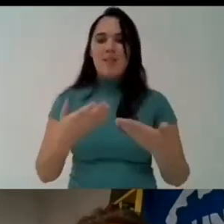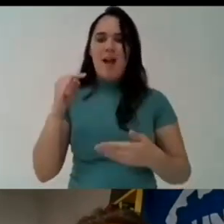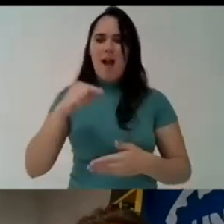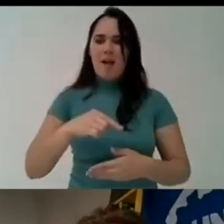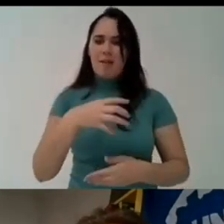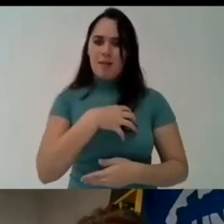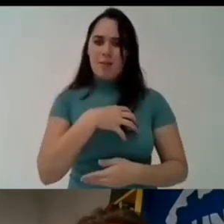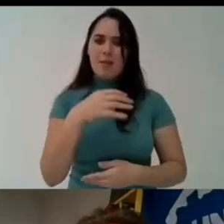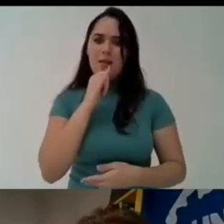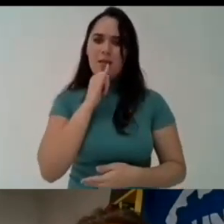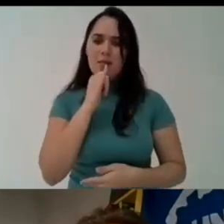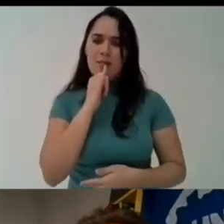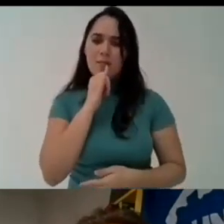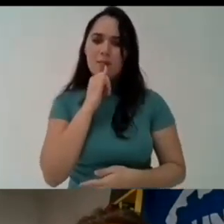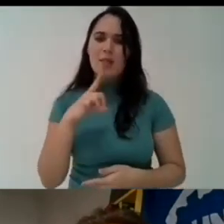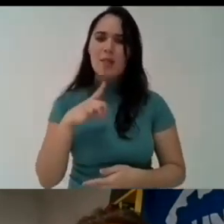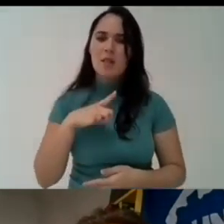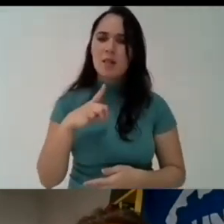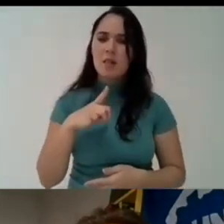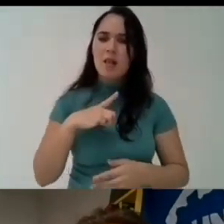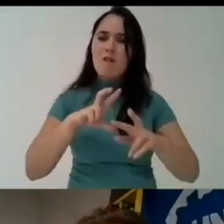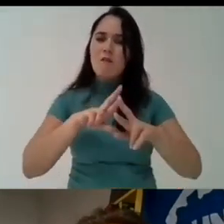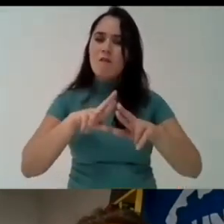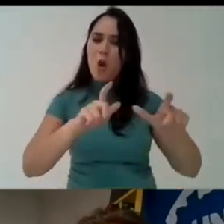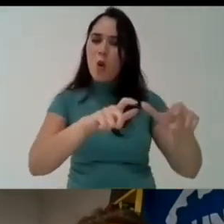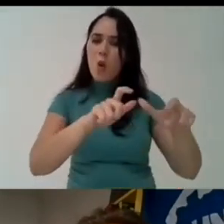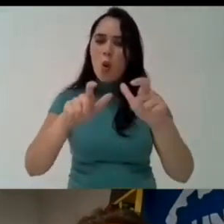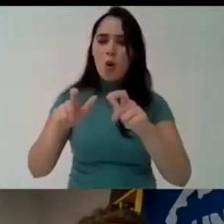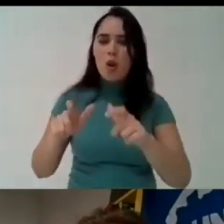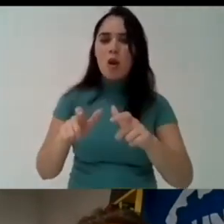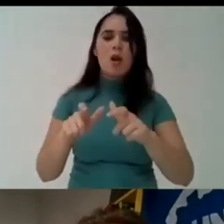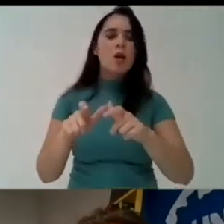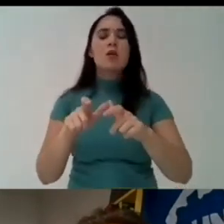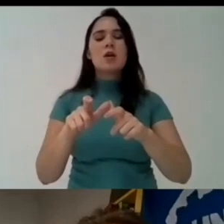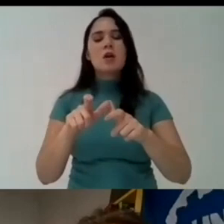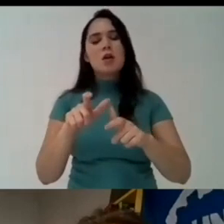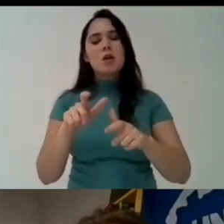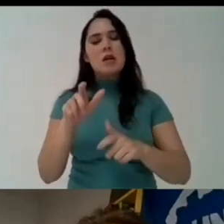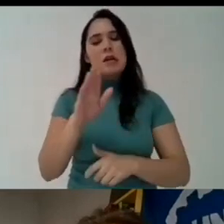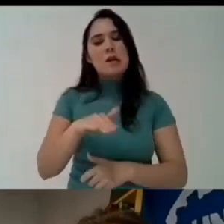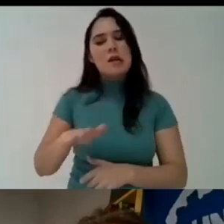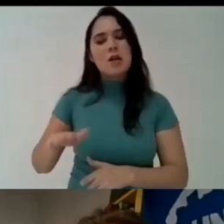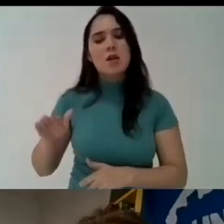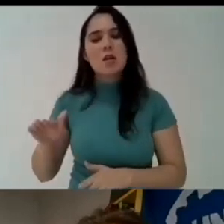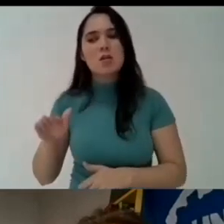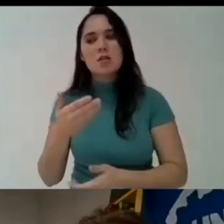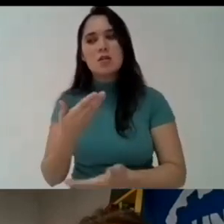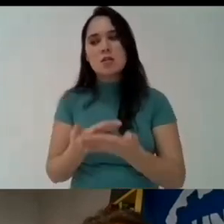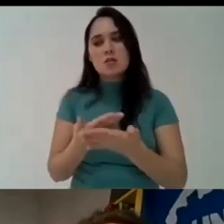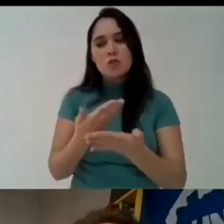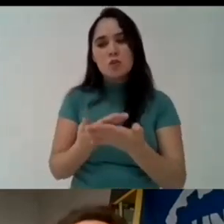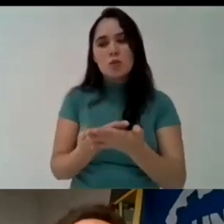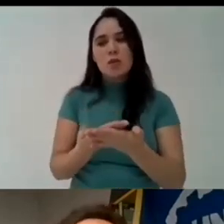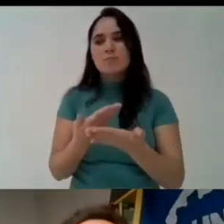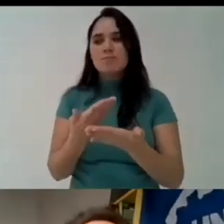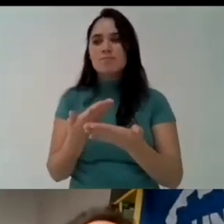demand most of the indigenous groups uh the brazilian indigenous villages they do not have access even